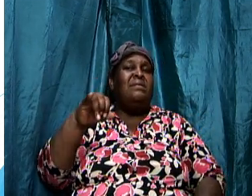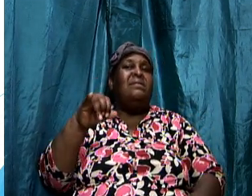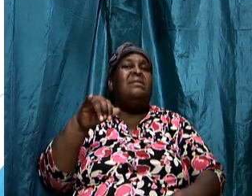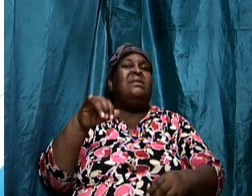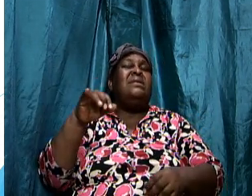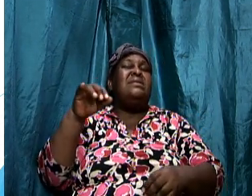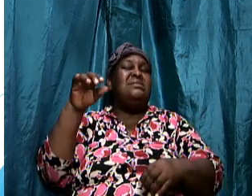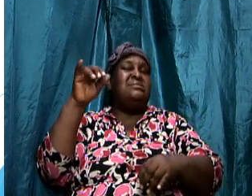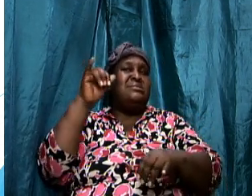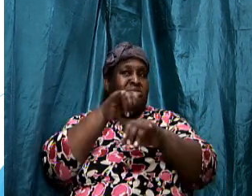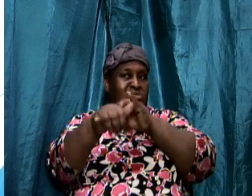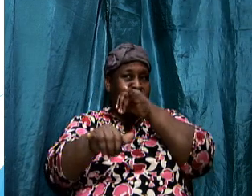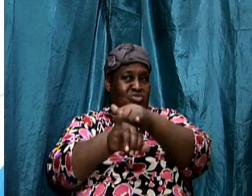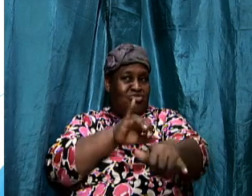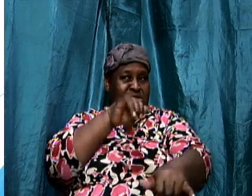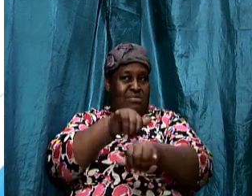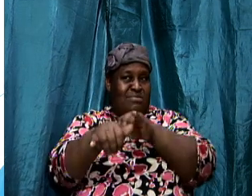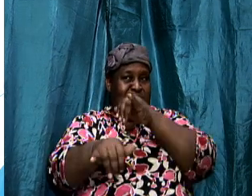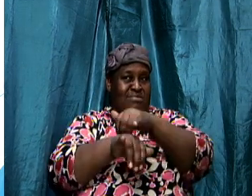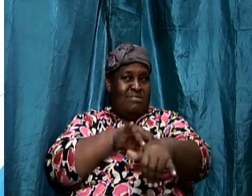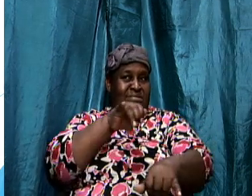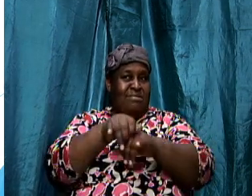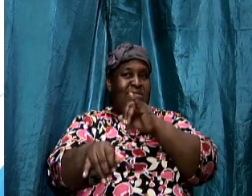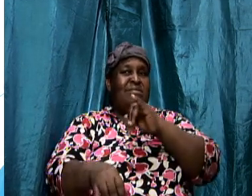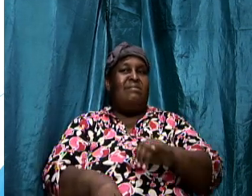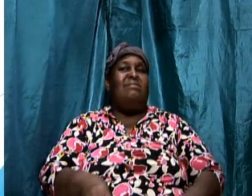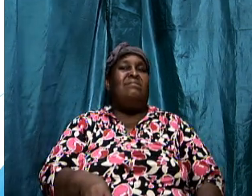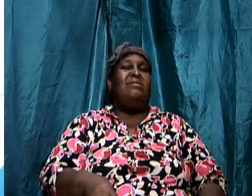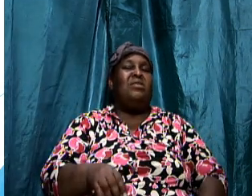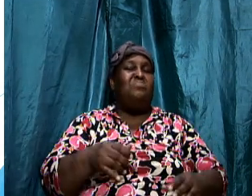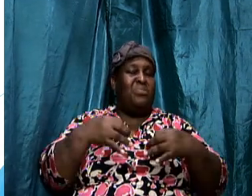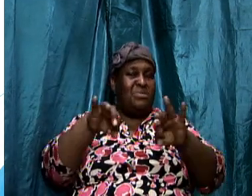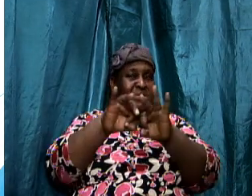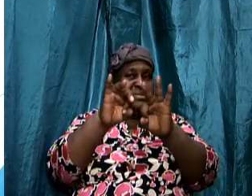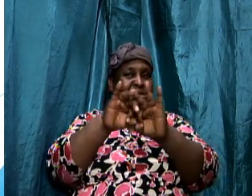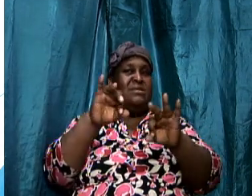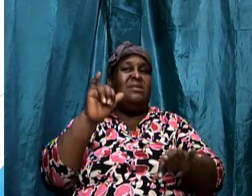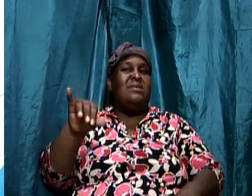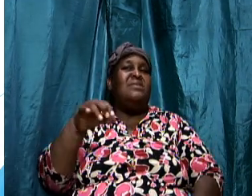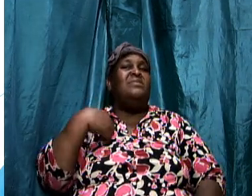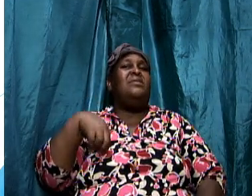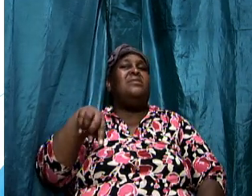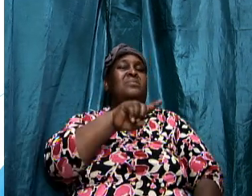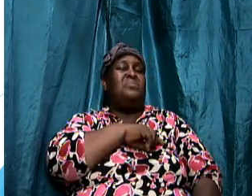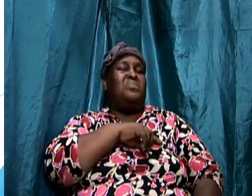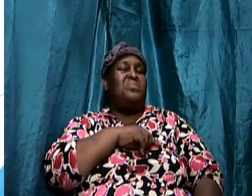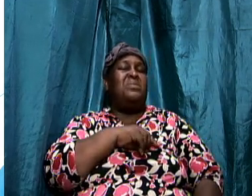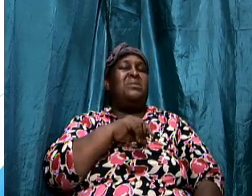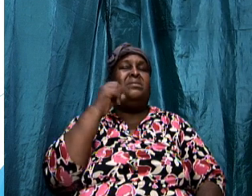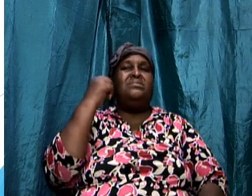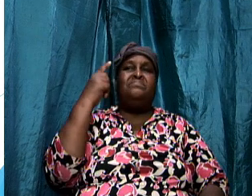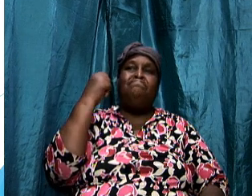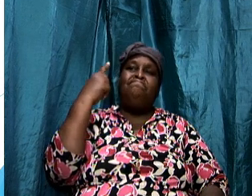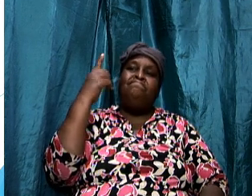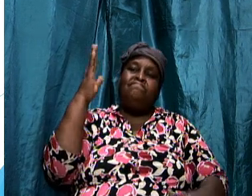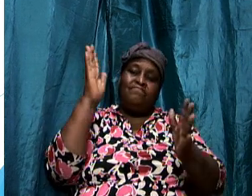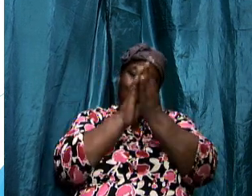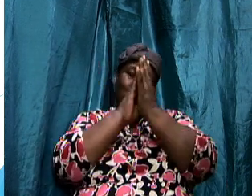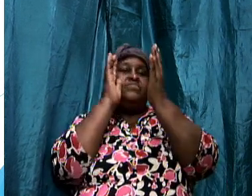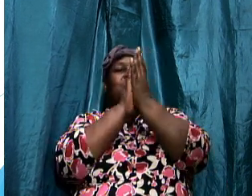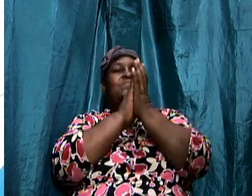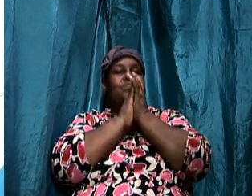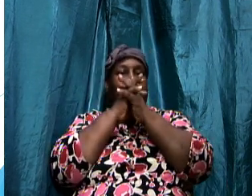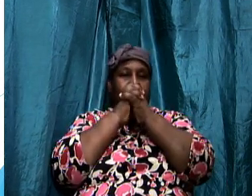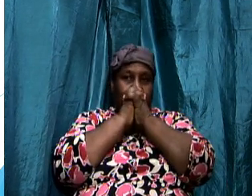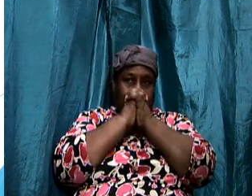and it is important that we understand that colossians chapter 2 and verse 15 makes that point very